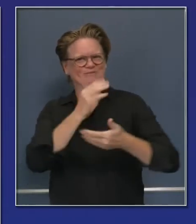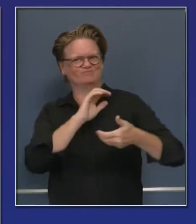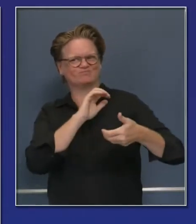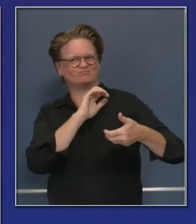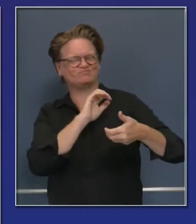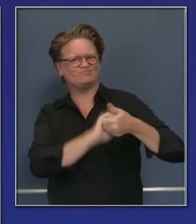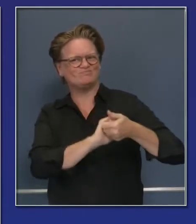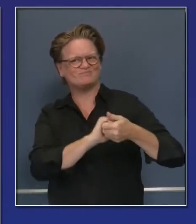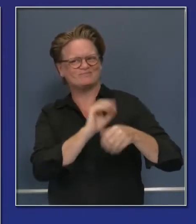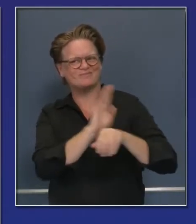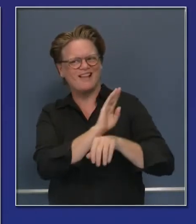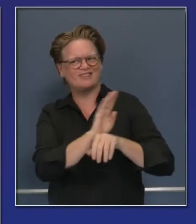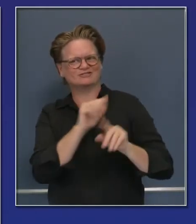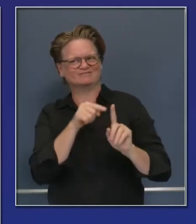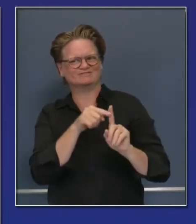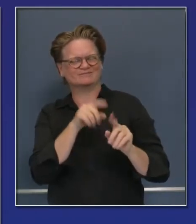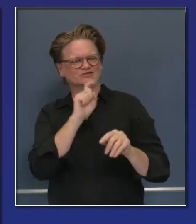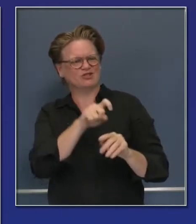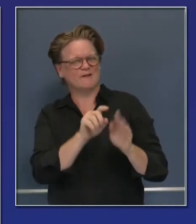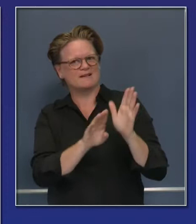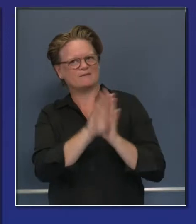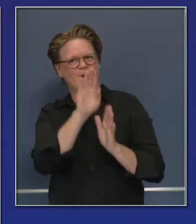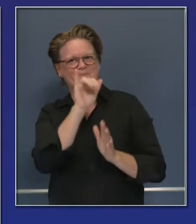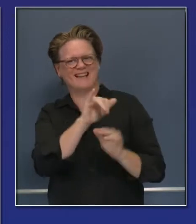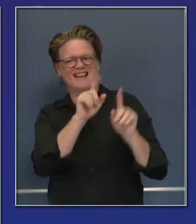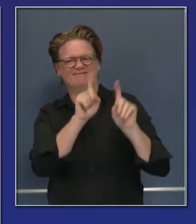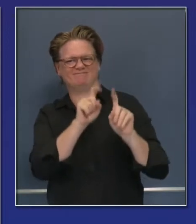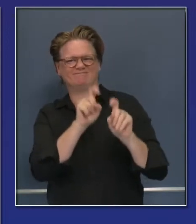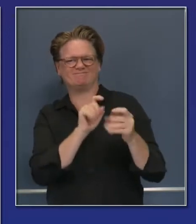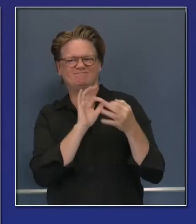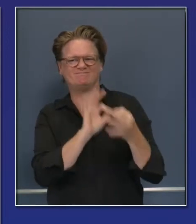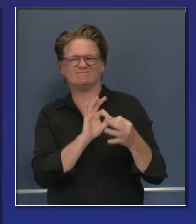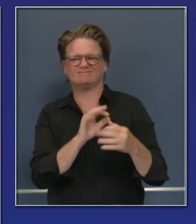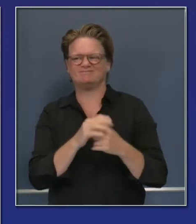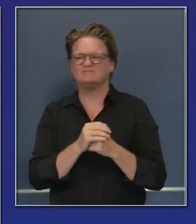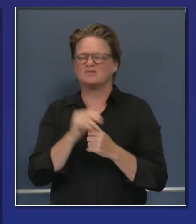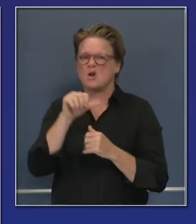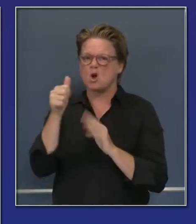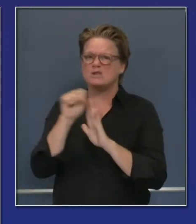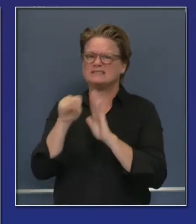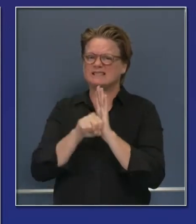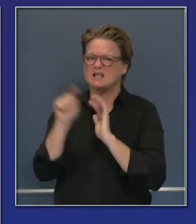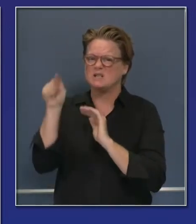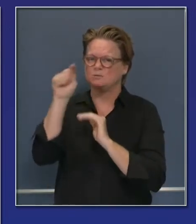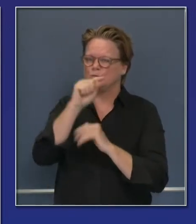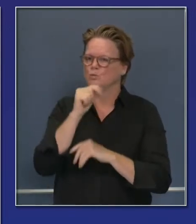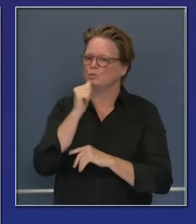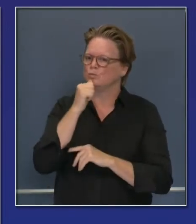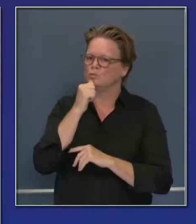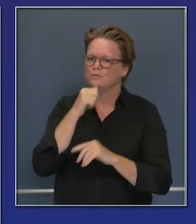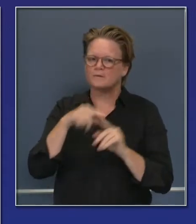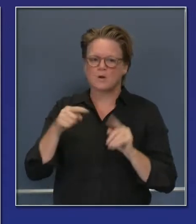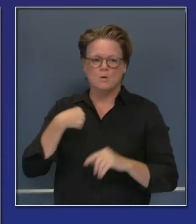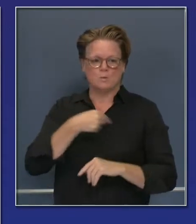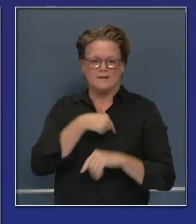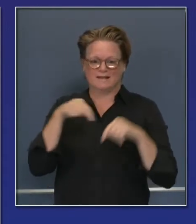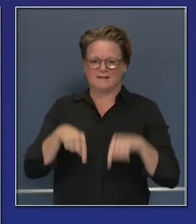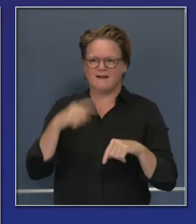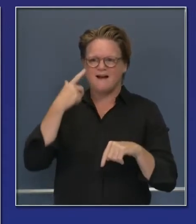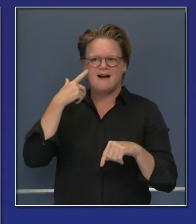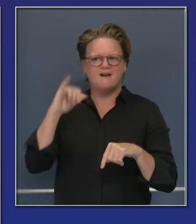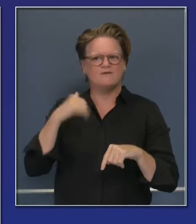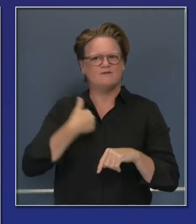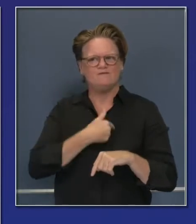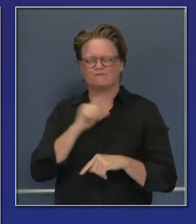unfortunately, are struggling with this here in California, just like we did with PPE as well, where we said, you know what, we need to be sure that we